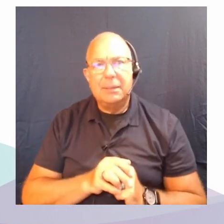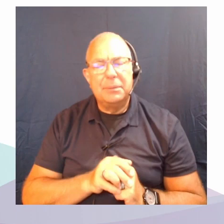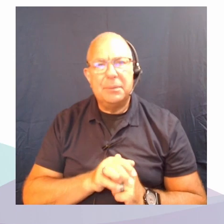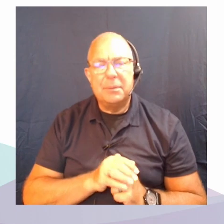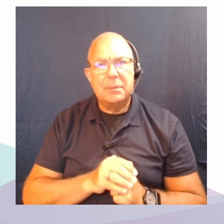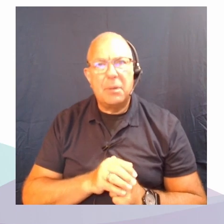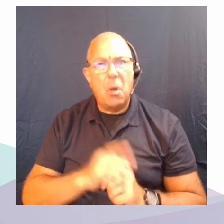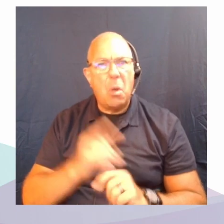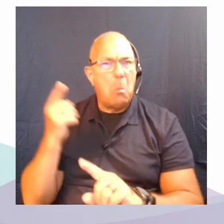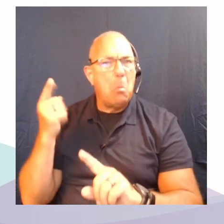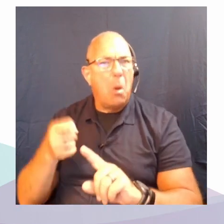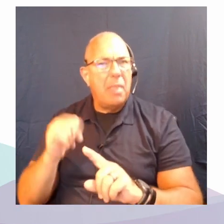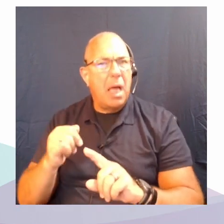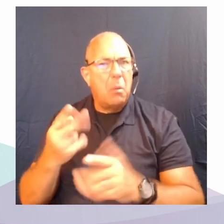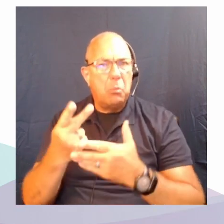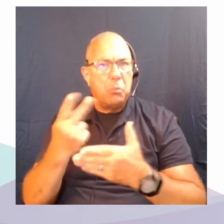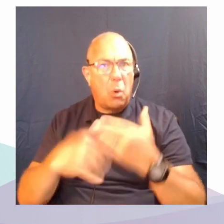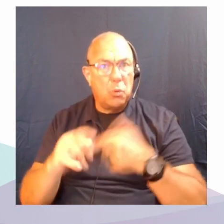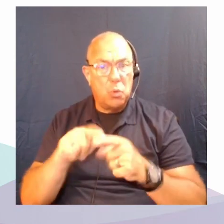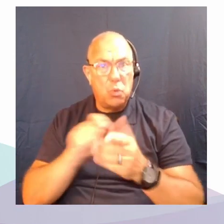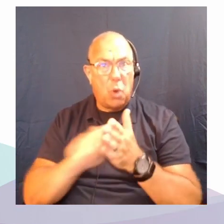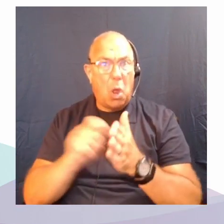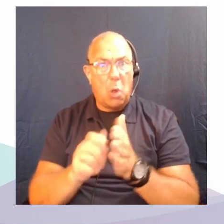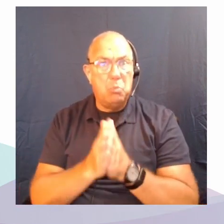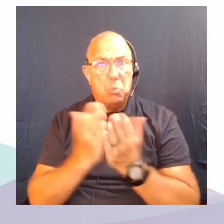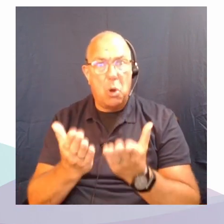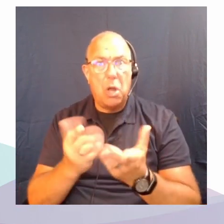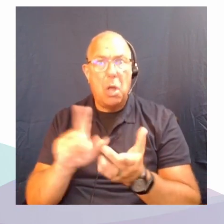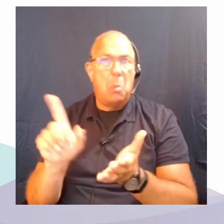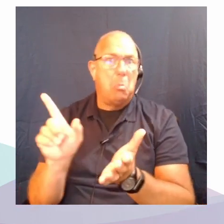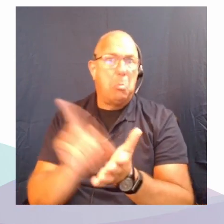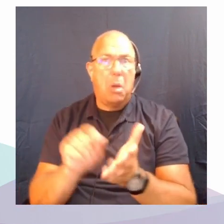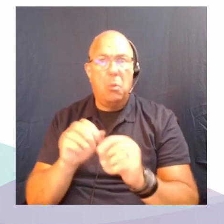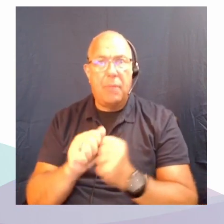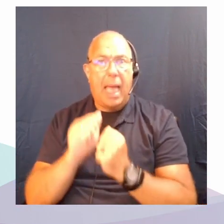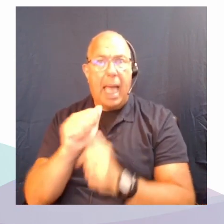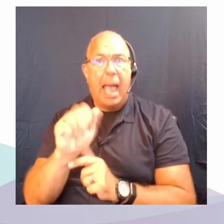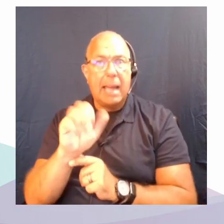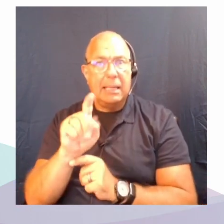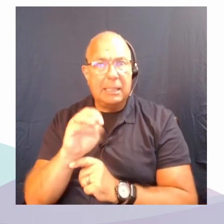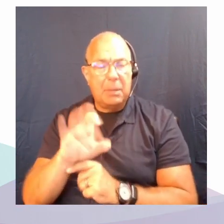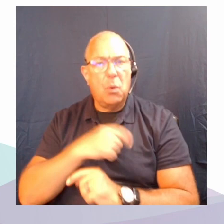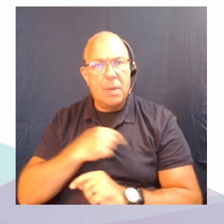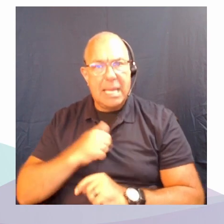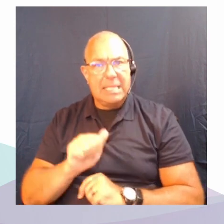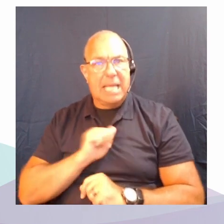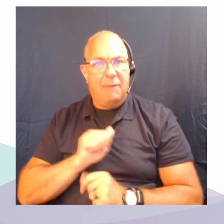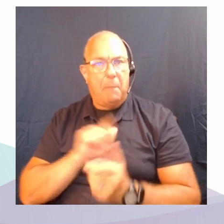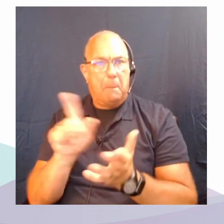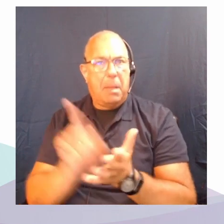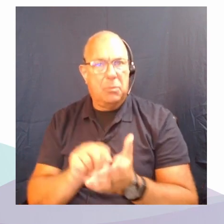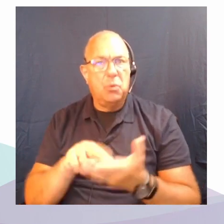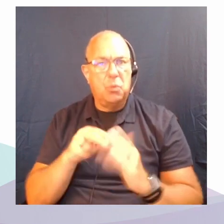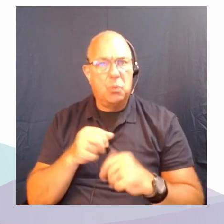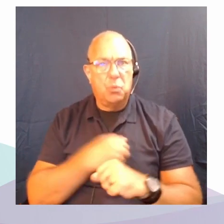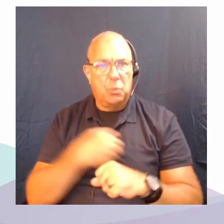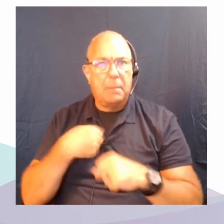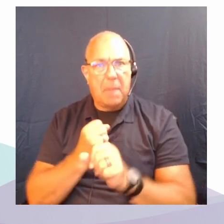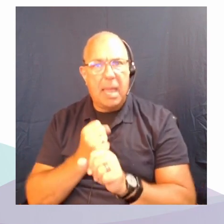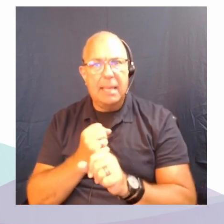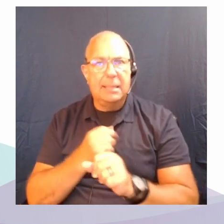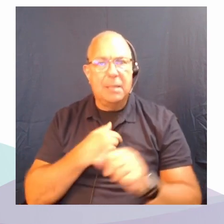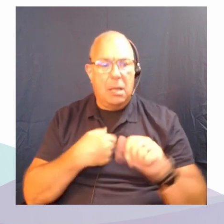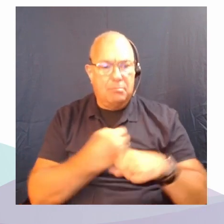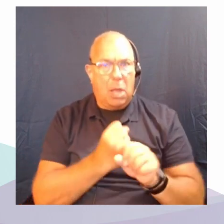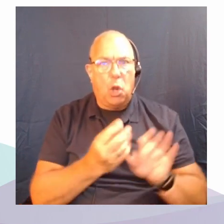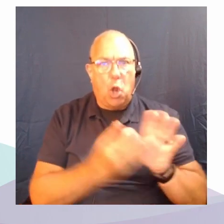was not just to write a book together and publish it with an academic press we actually self-published it we made a bunch of physical copies available I think there were